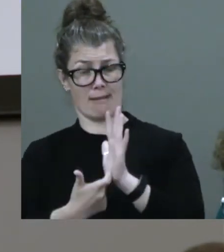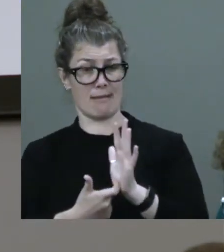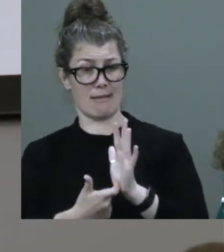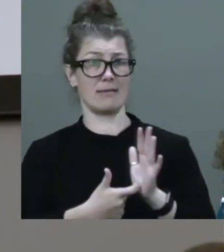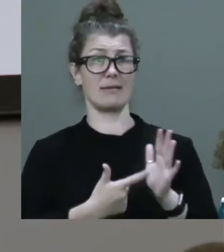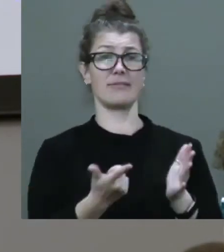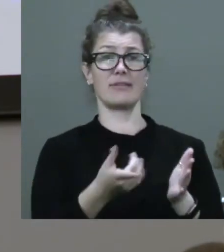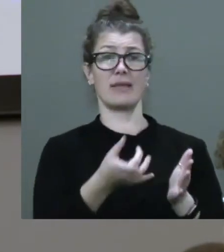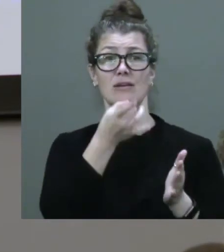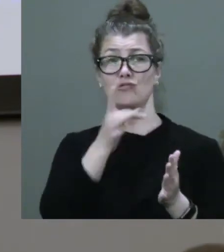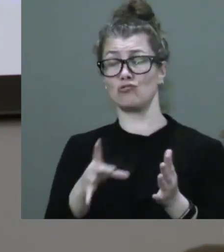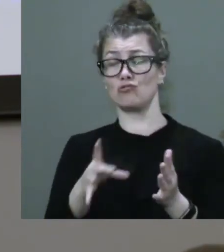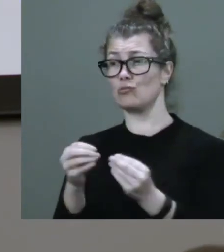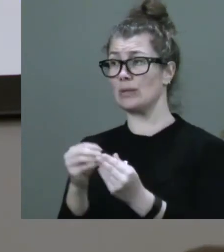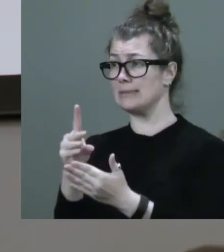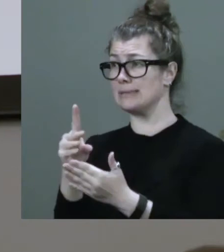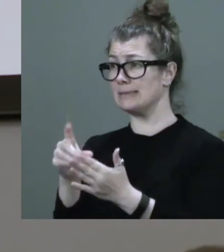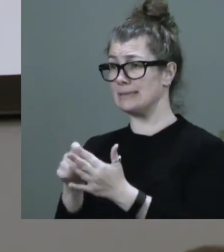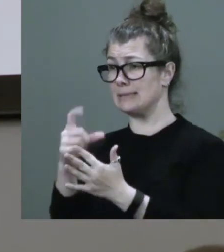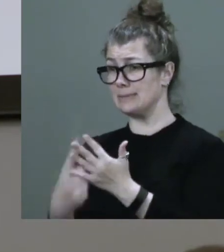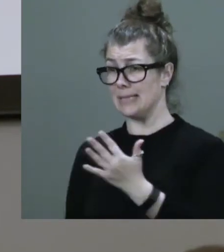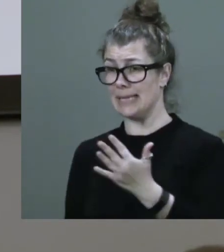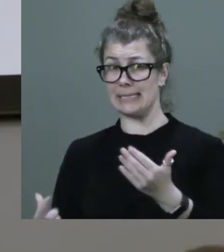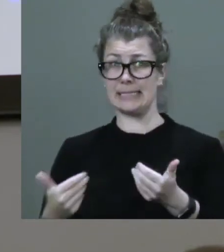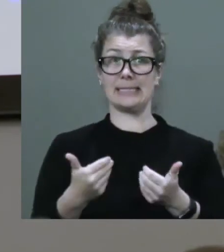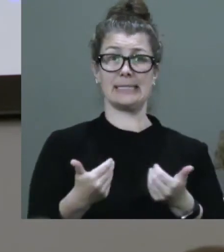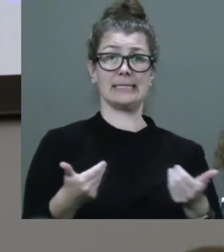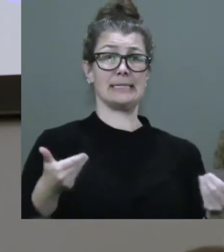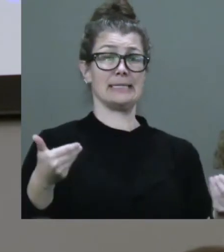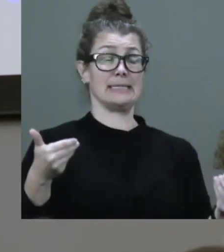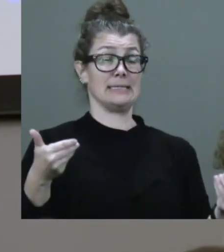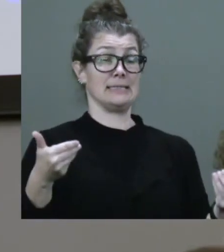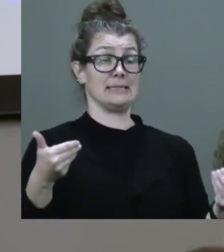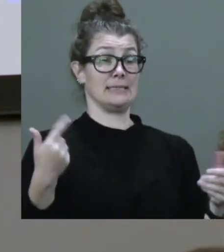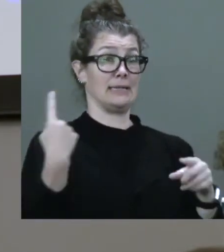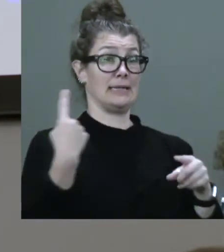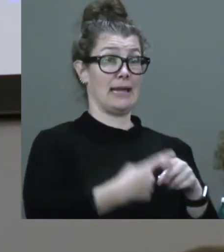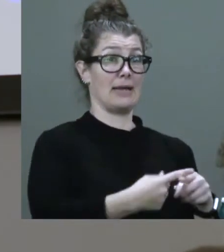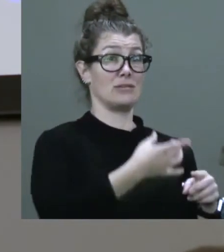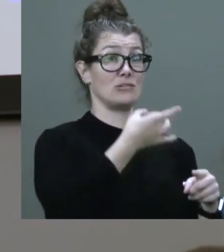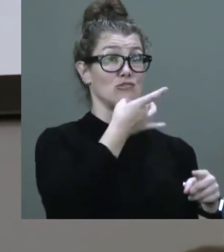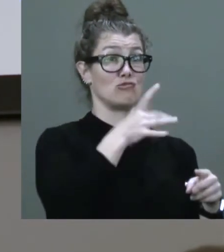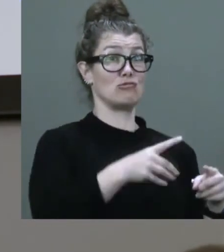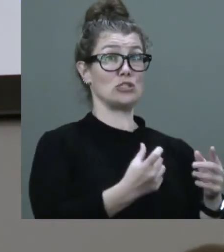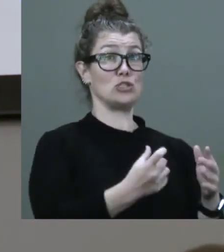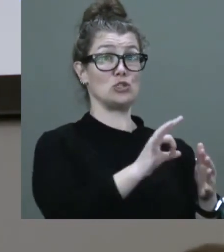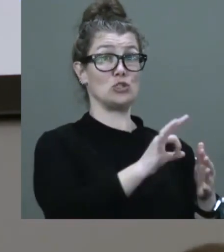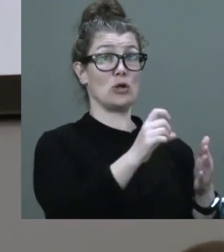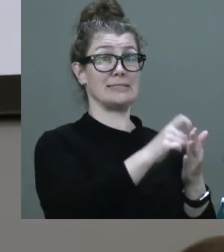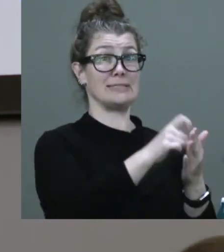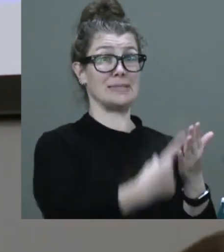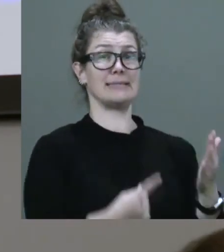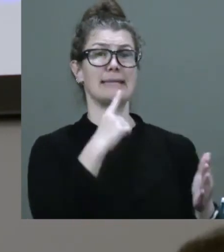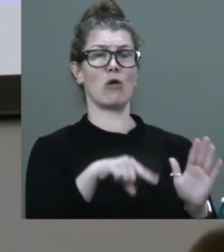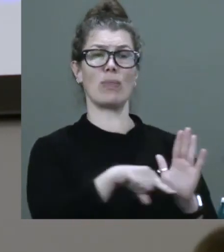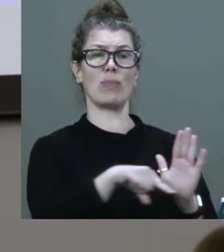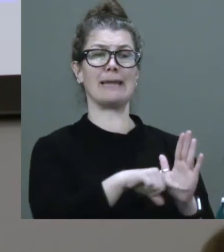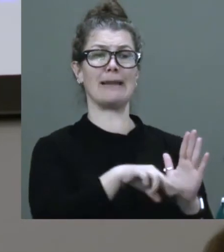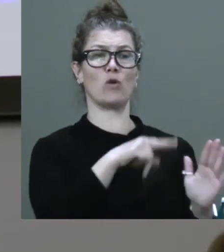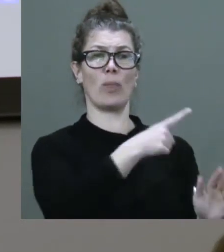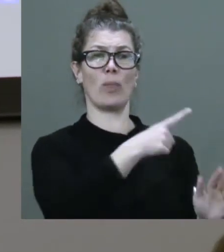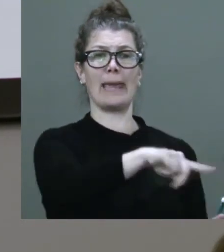alongside non-disabled kids will lead to negative outcomes for non-disabled kids. Because we are some kind of